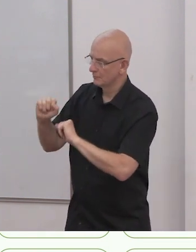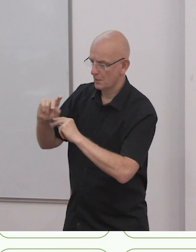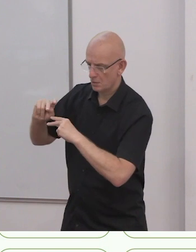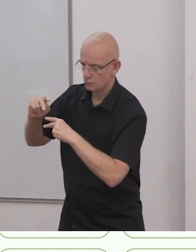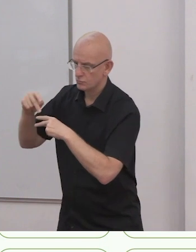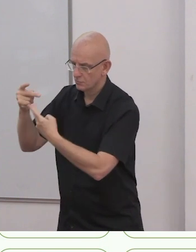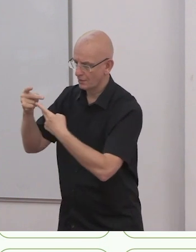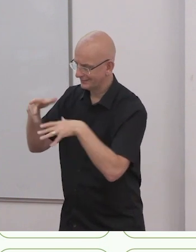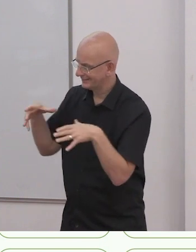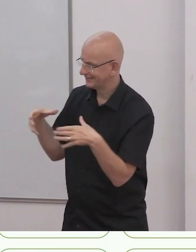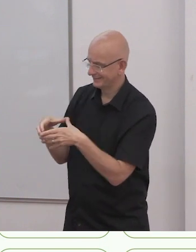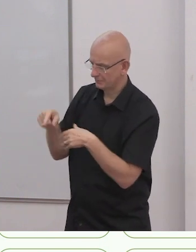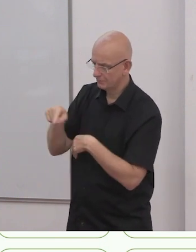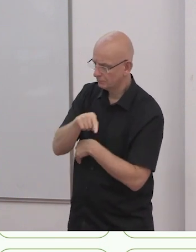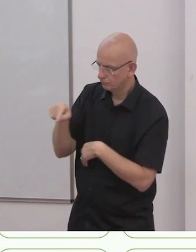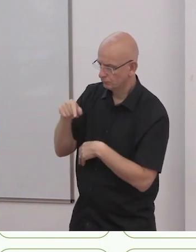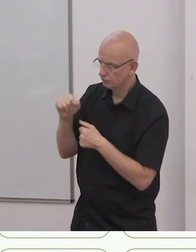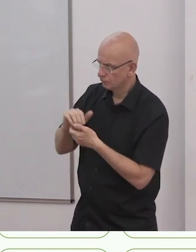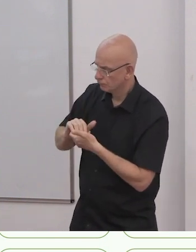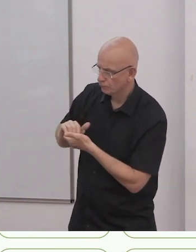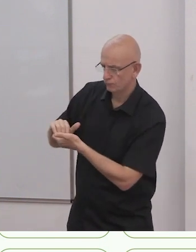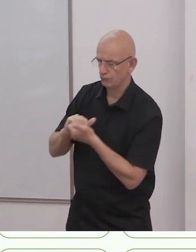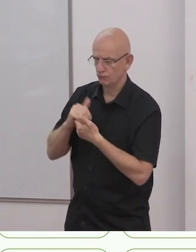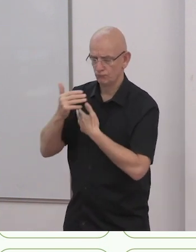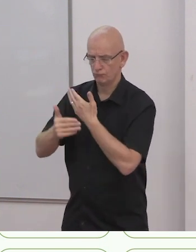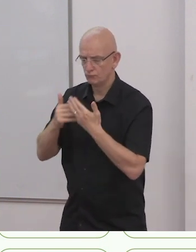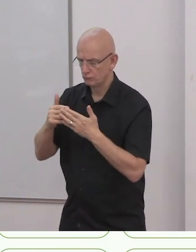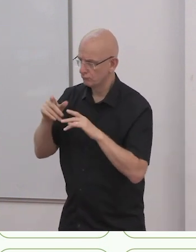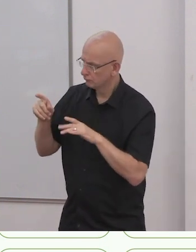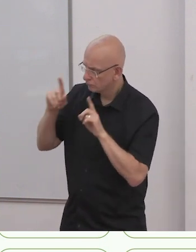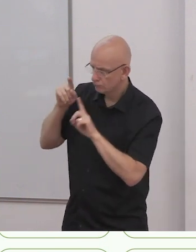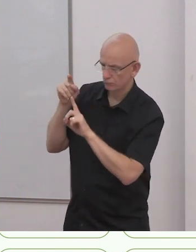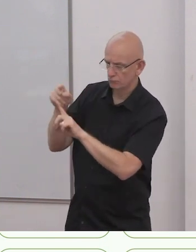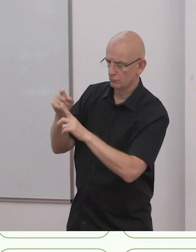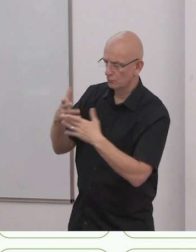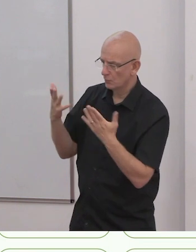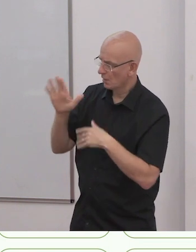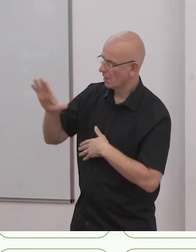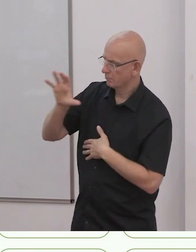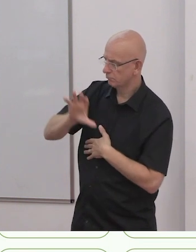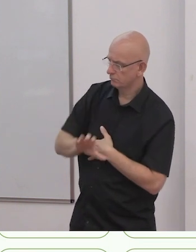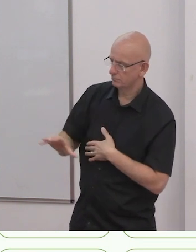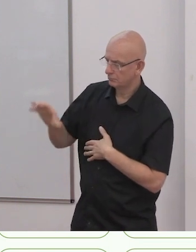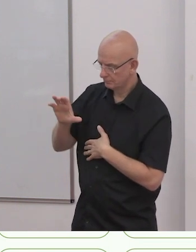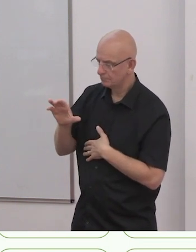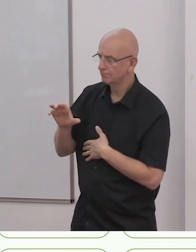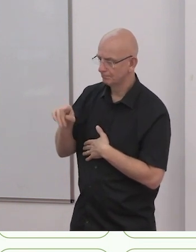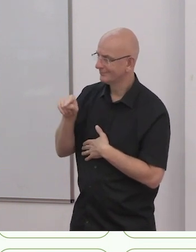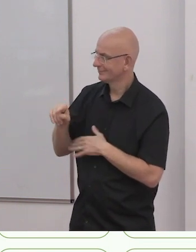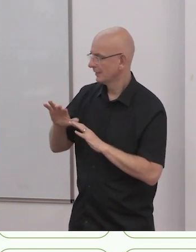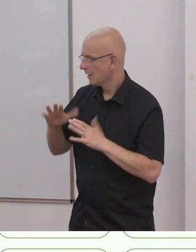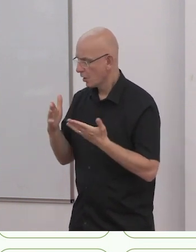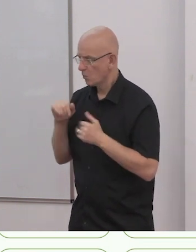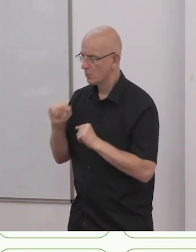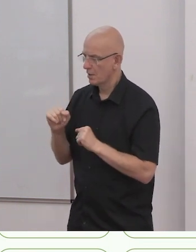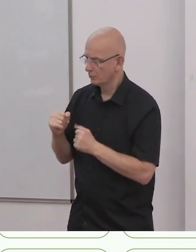the other regions, other regional response teams and the expert advisors of